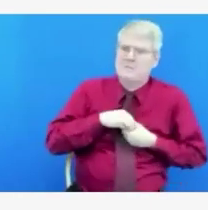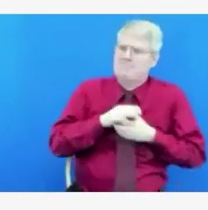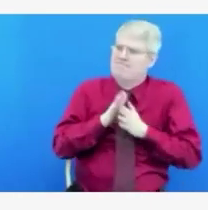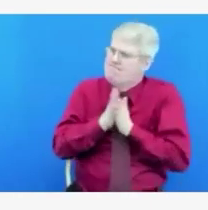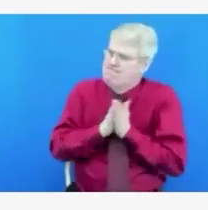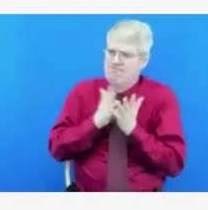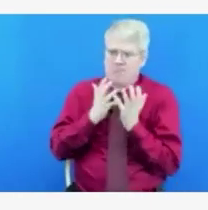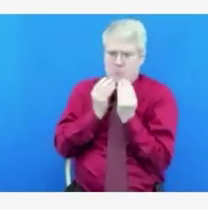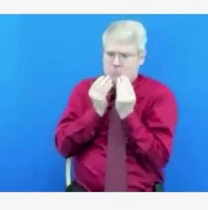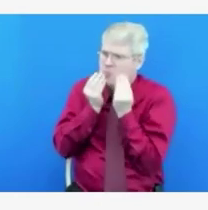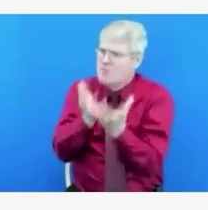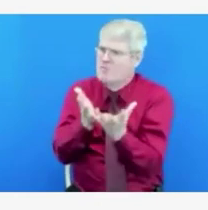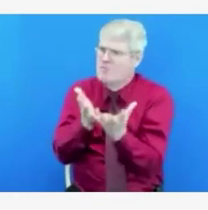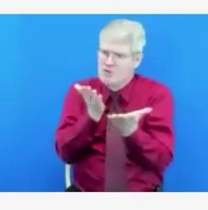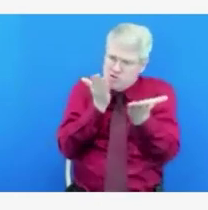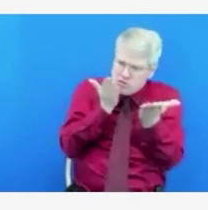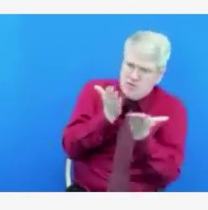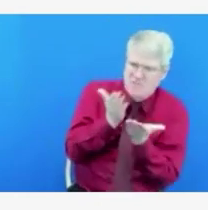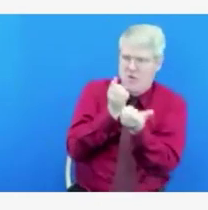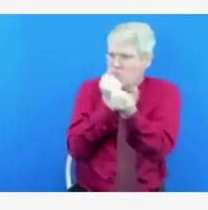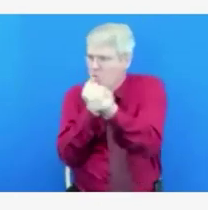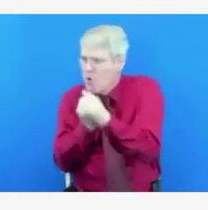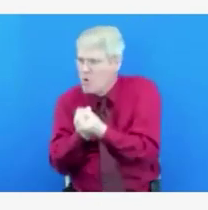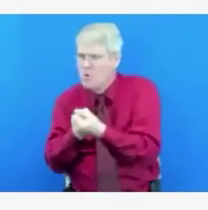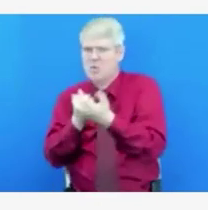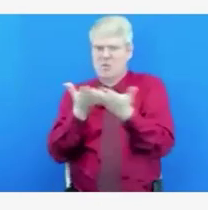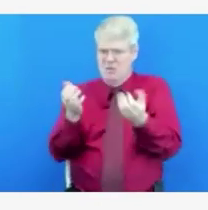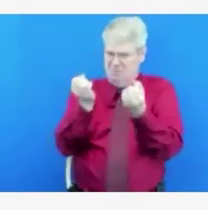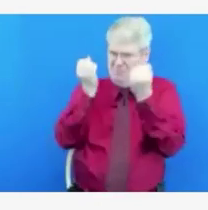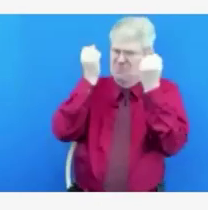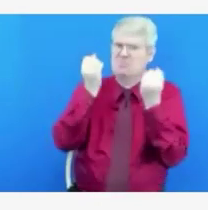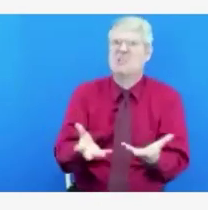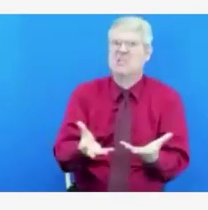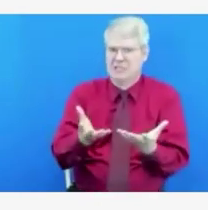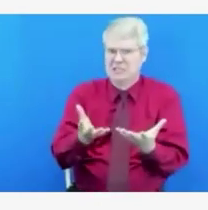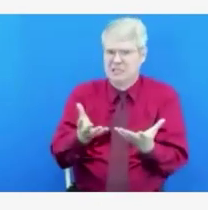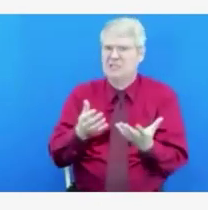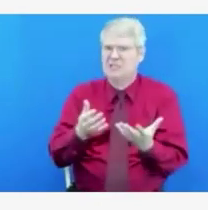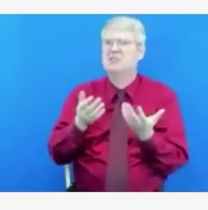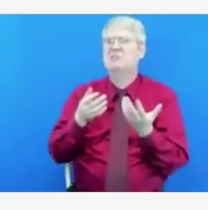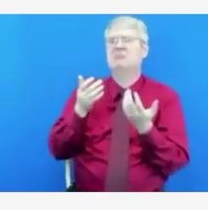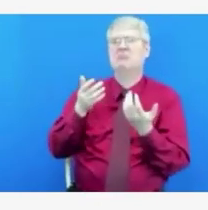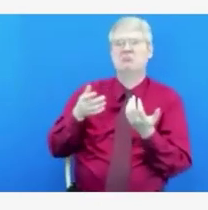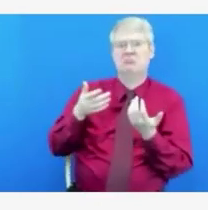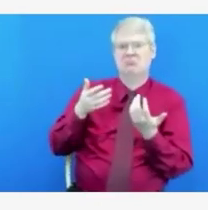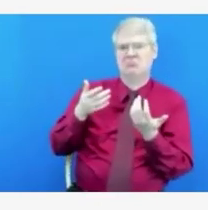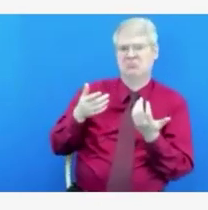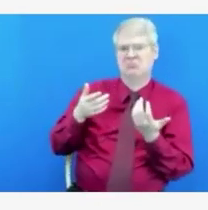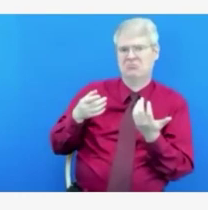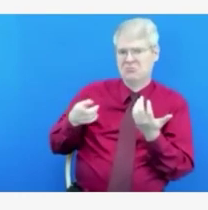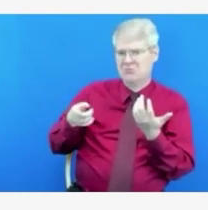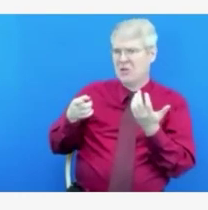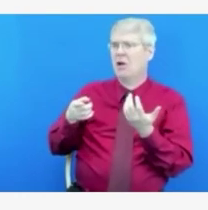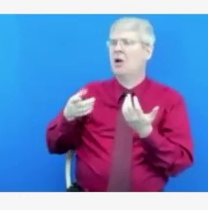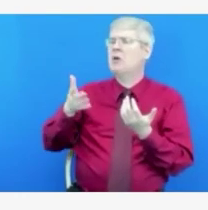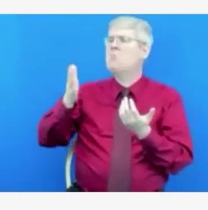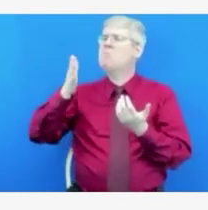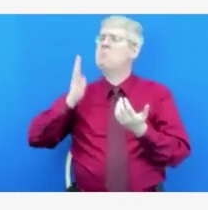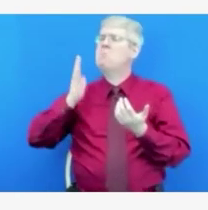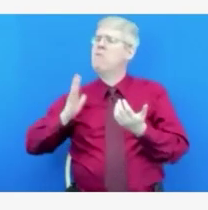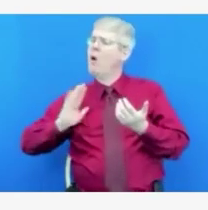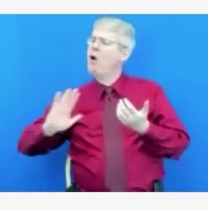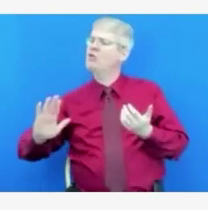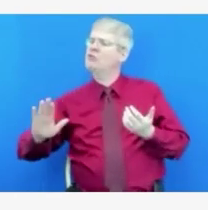they're starting to feel that that can be best served by entering healthcare. And so we're really, really